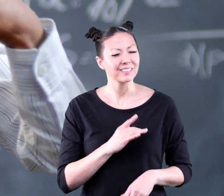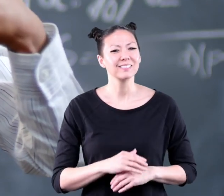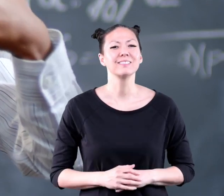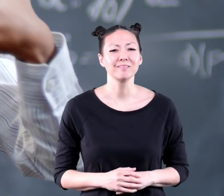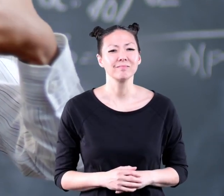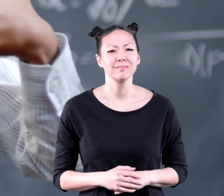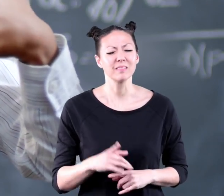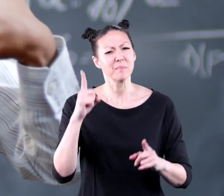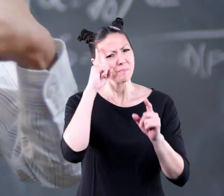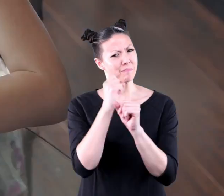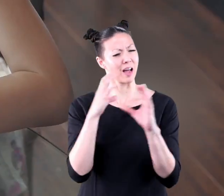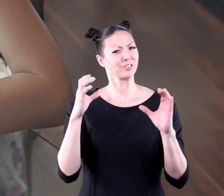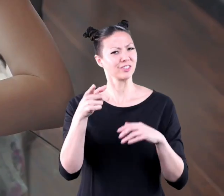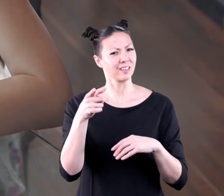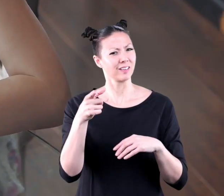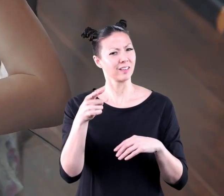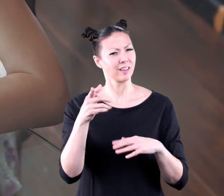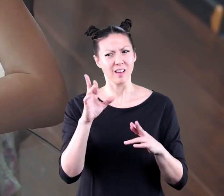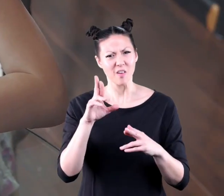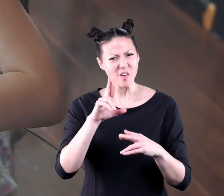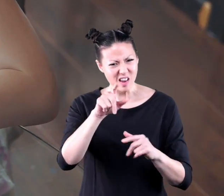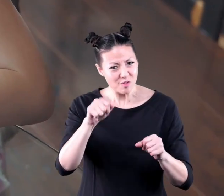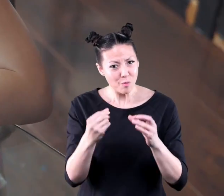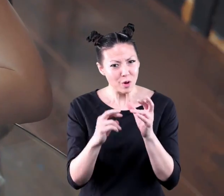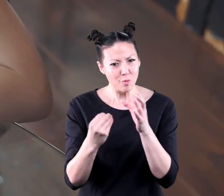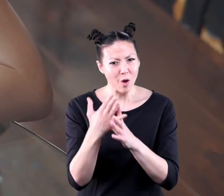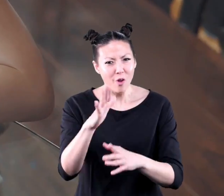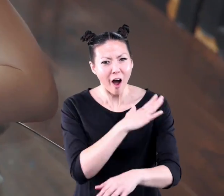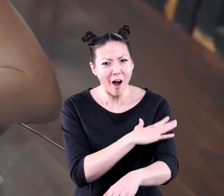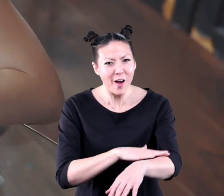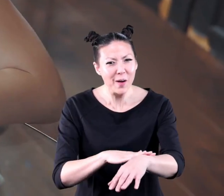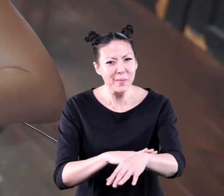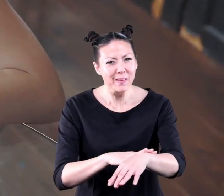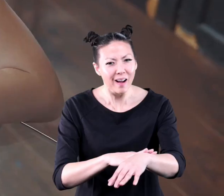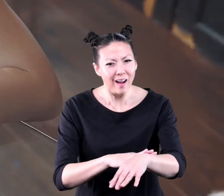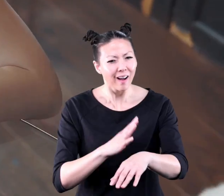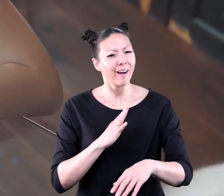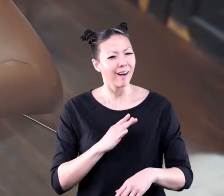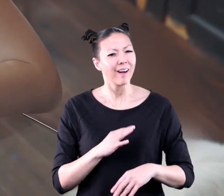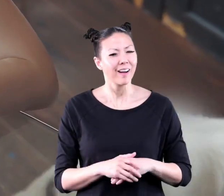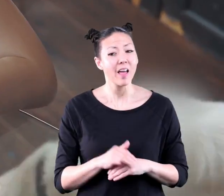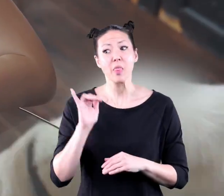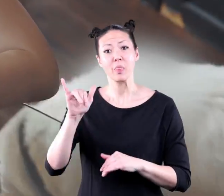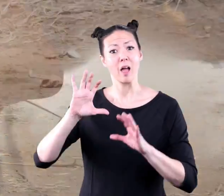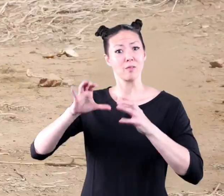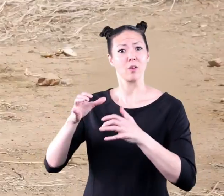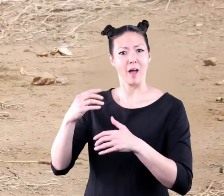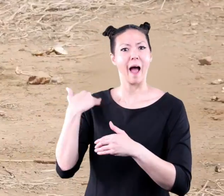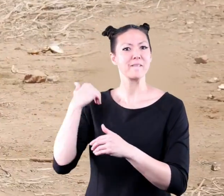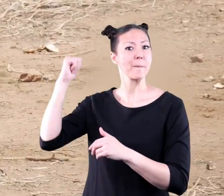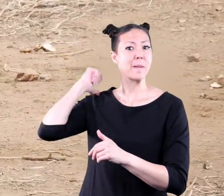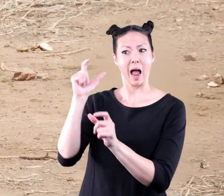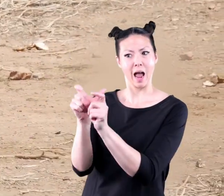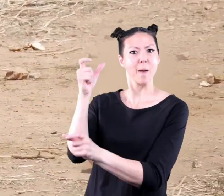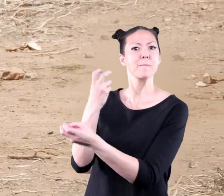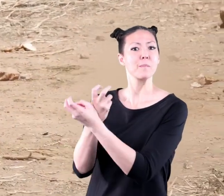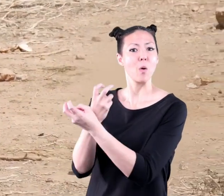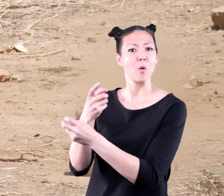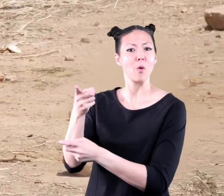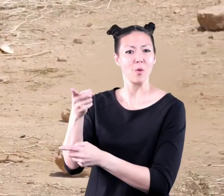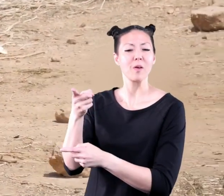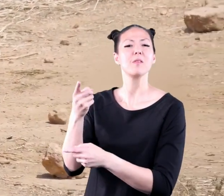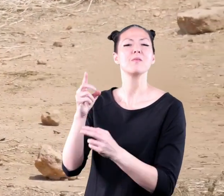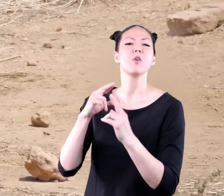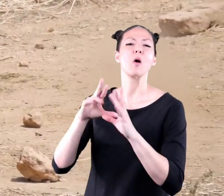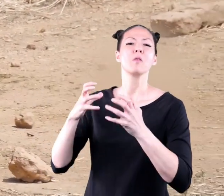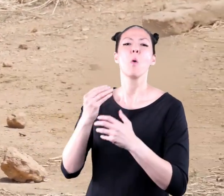cool can you imagine being able to regrow your arm vertebrates on the other hand